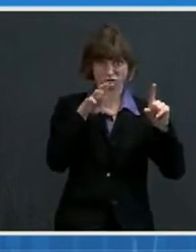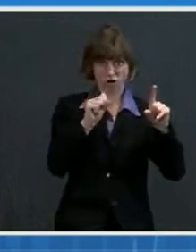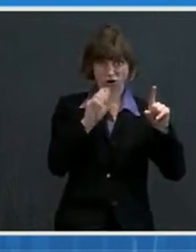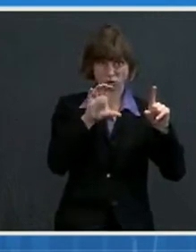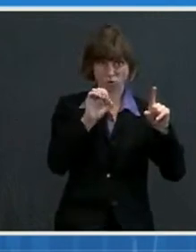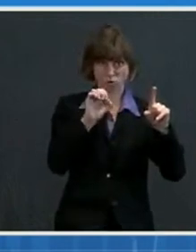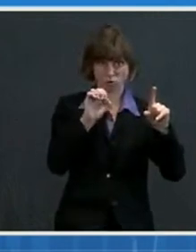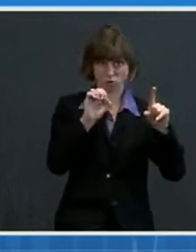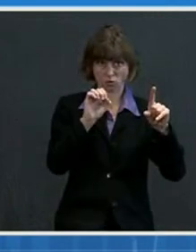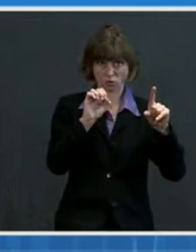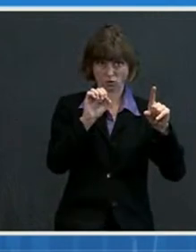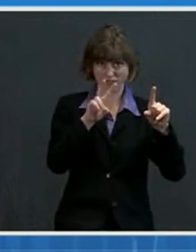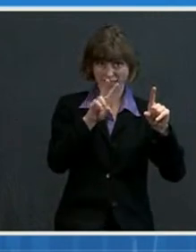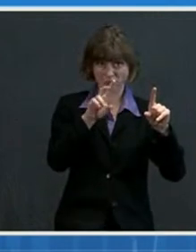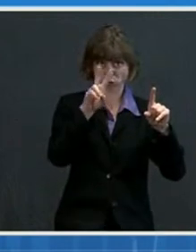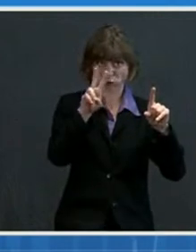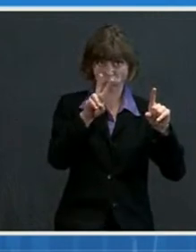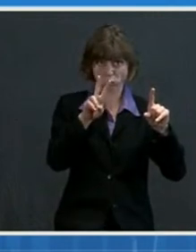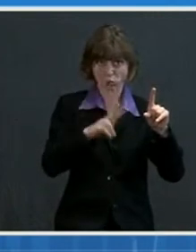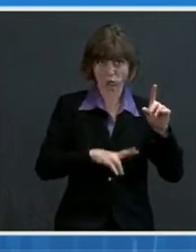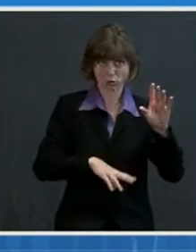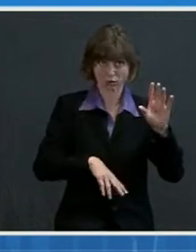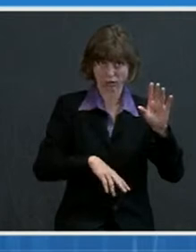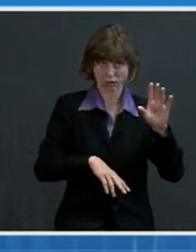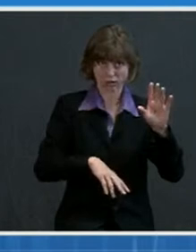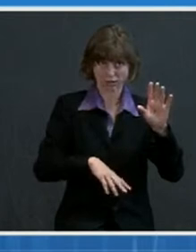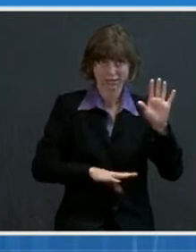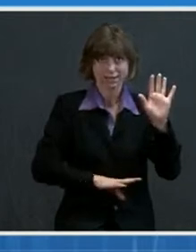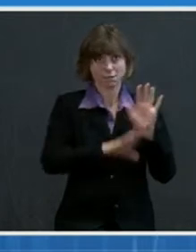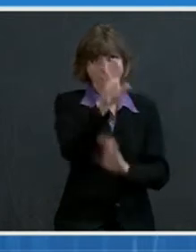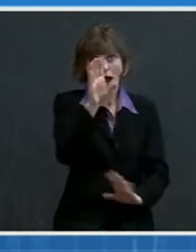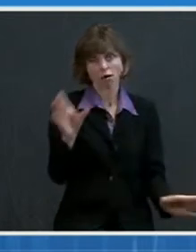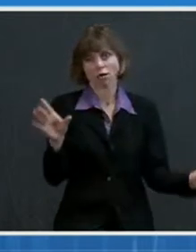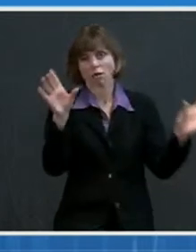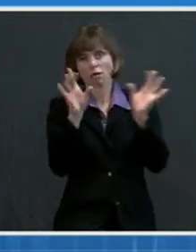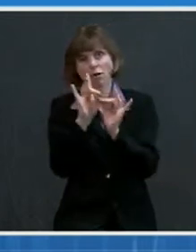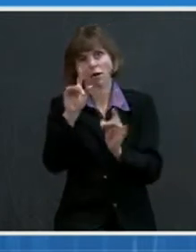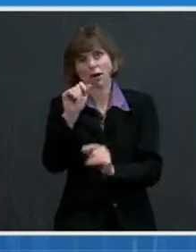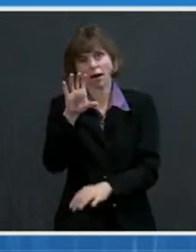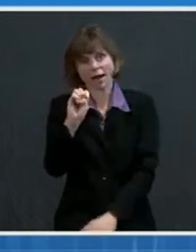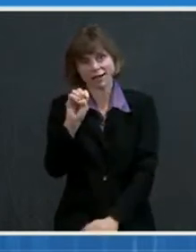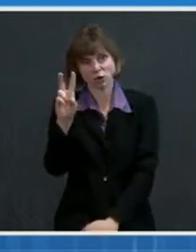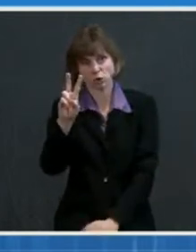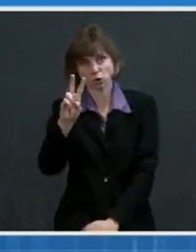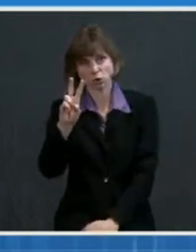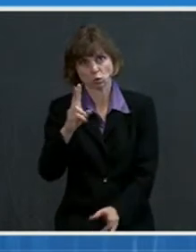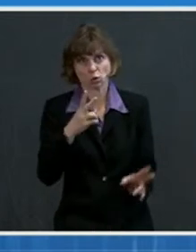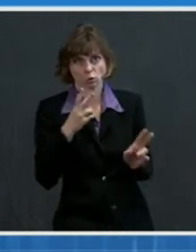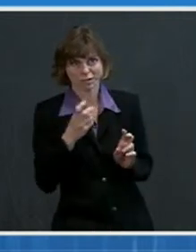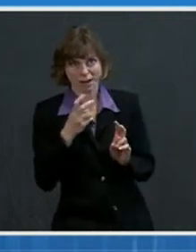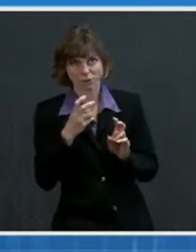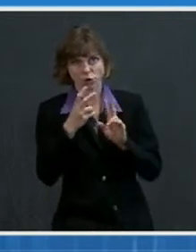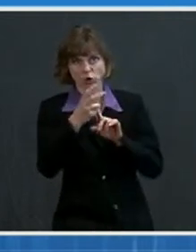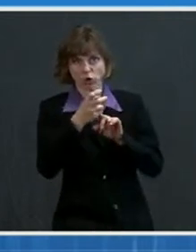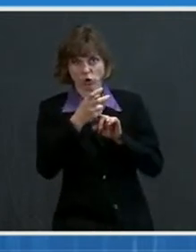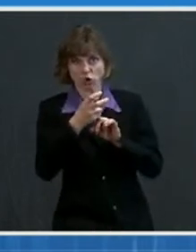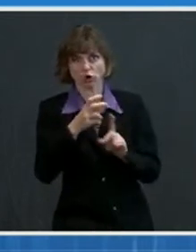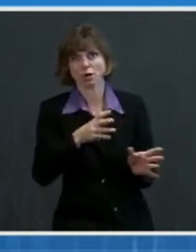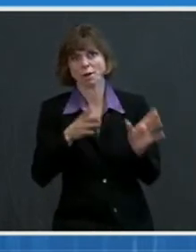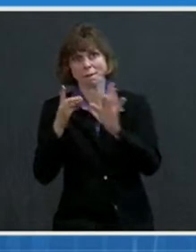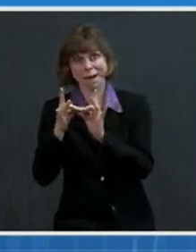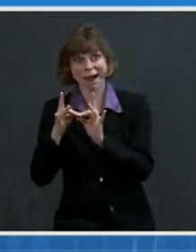-2, by virtue of its spike protein, binding to its ACE2 receptor, binding to the membrane,